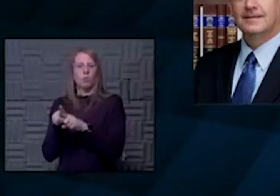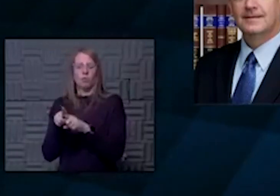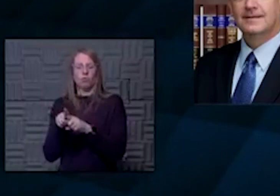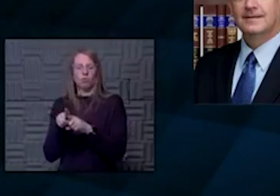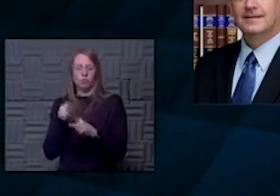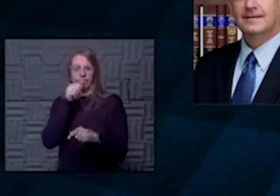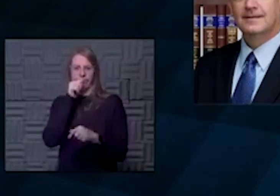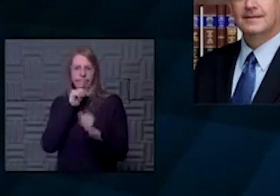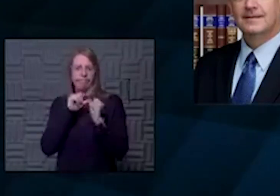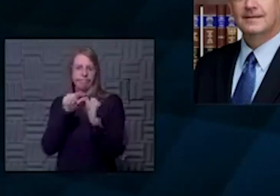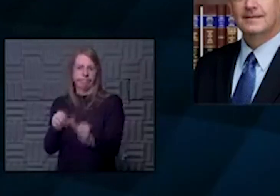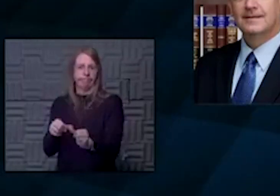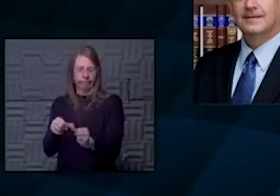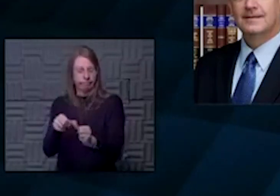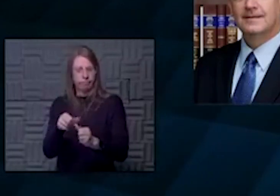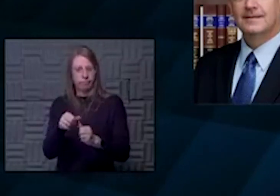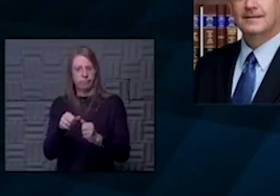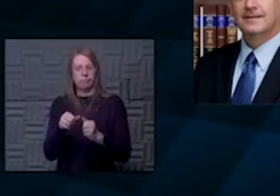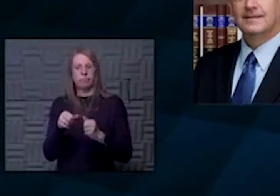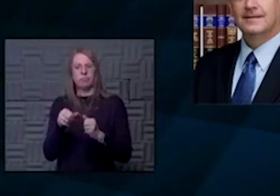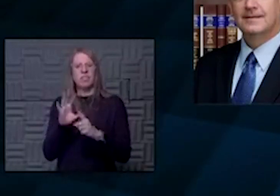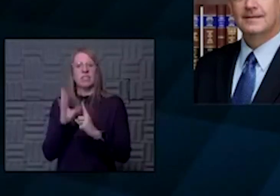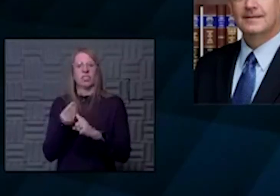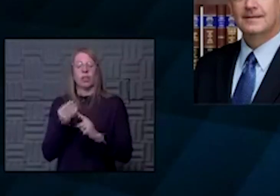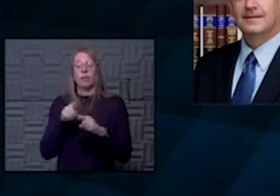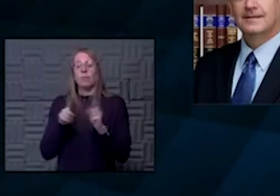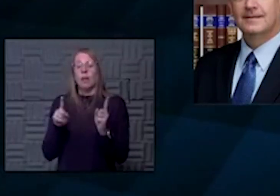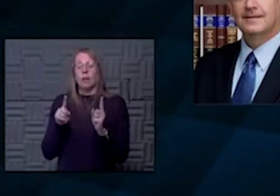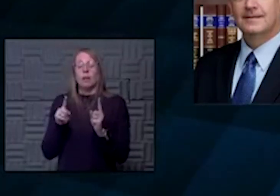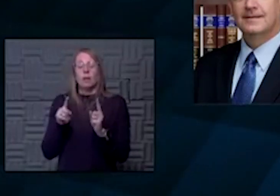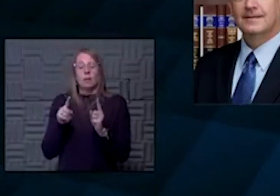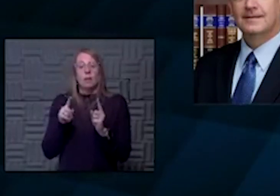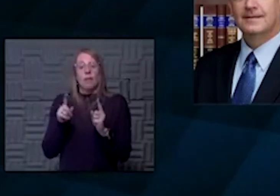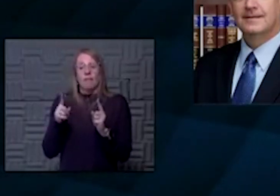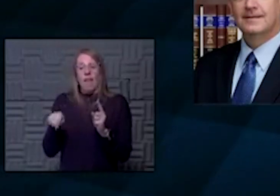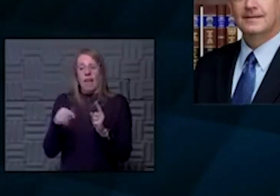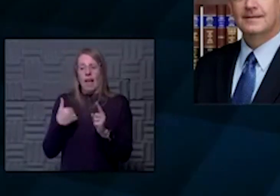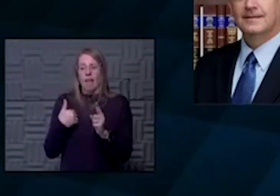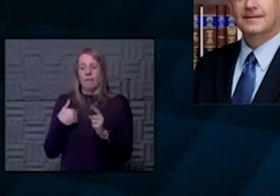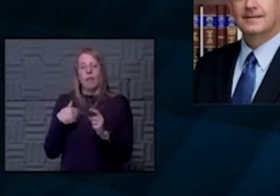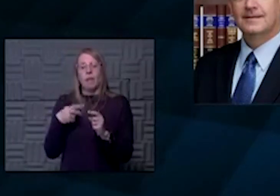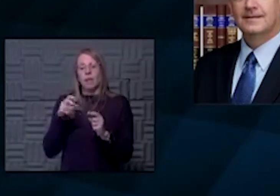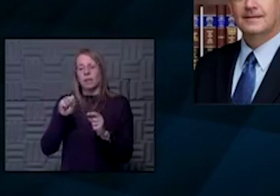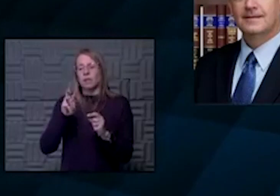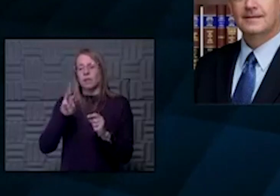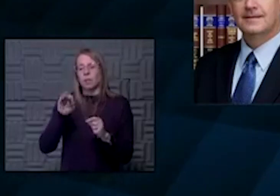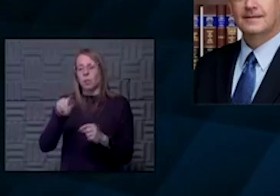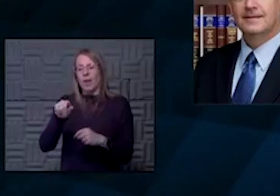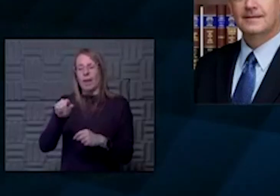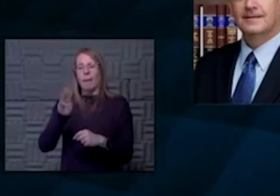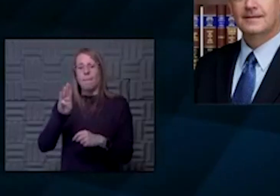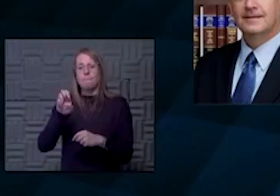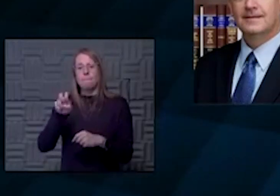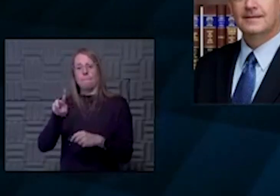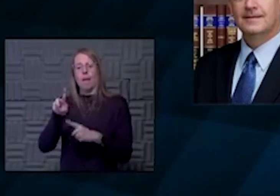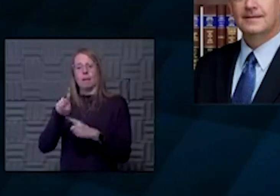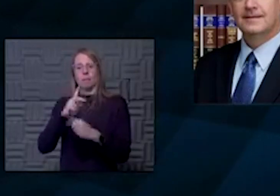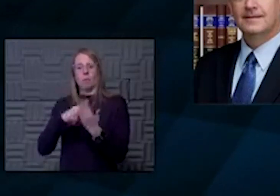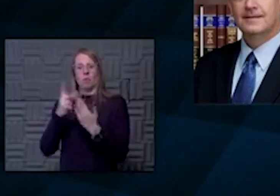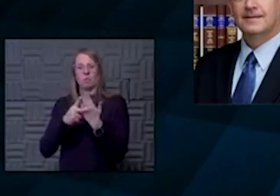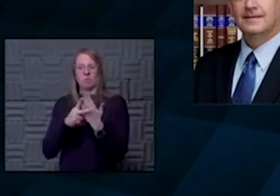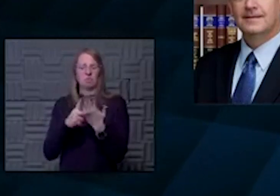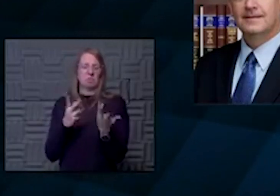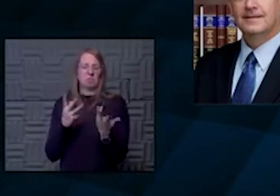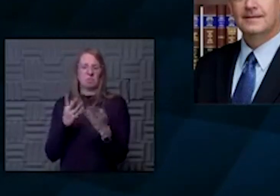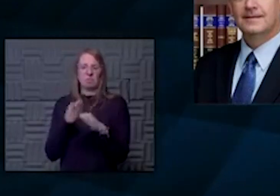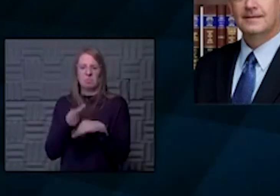in the critical access hospitals, they have what's called a swing bed program, which is kind of a post-acute care skilled